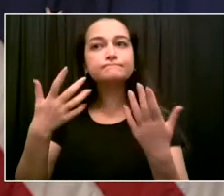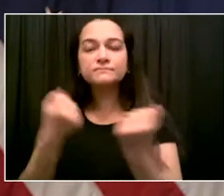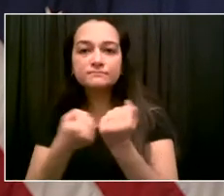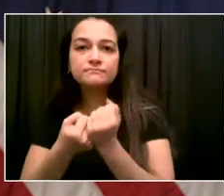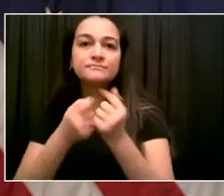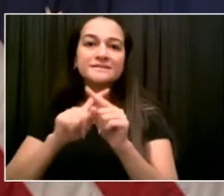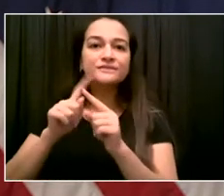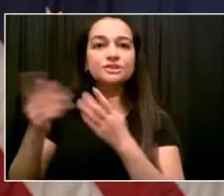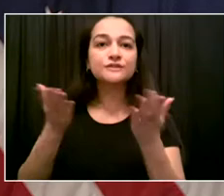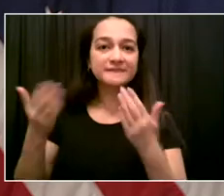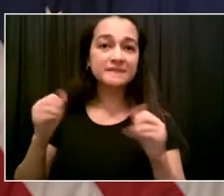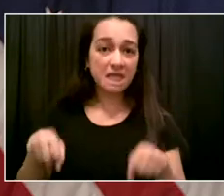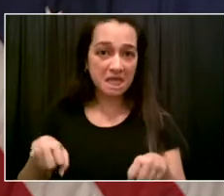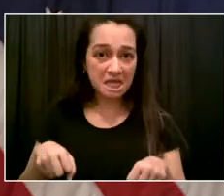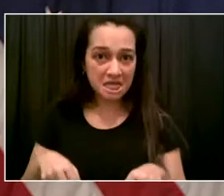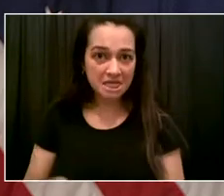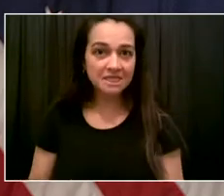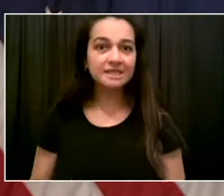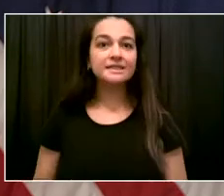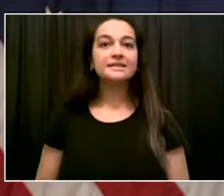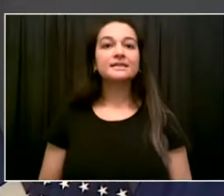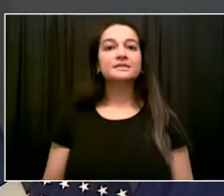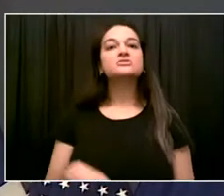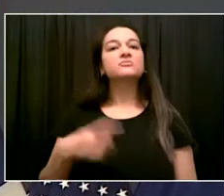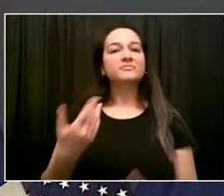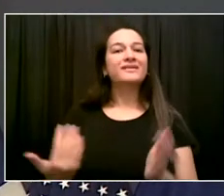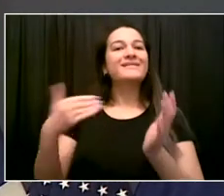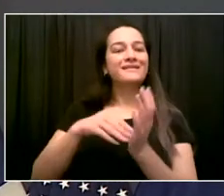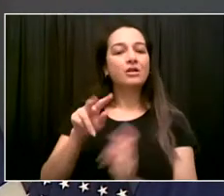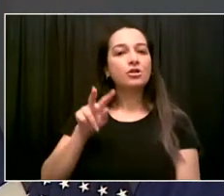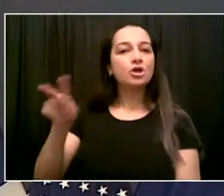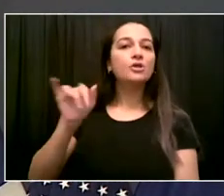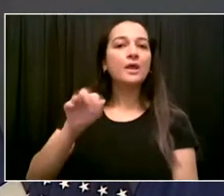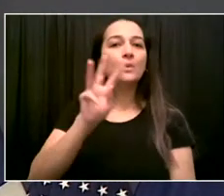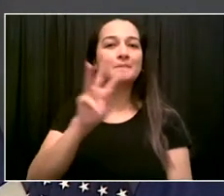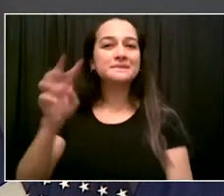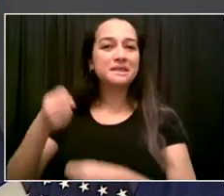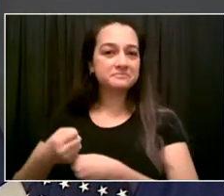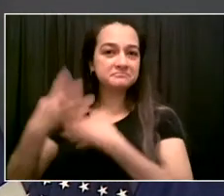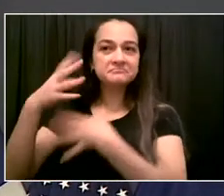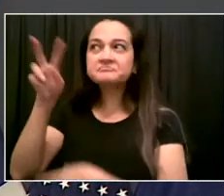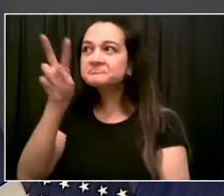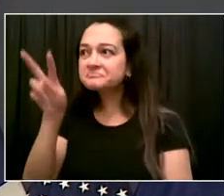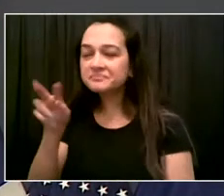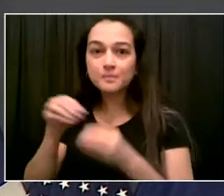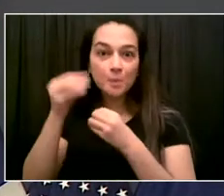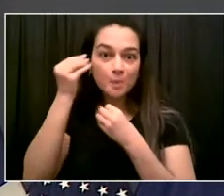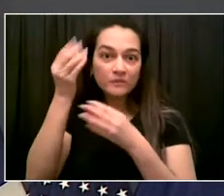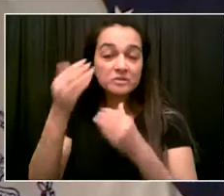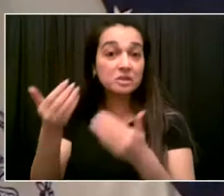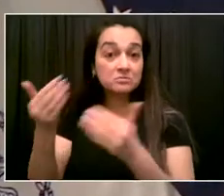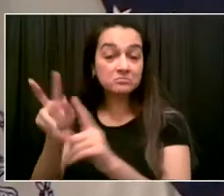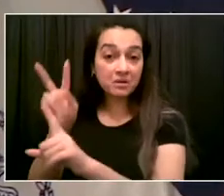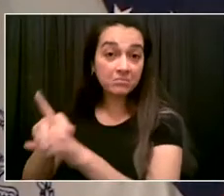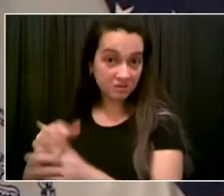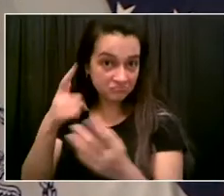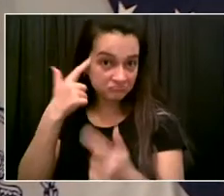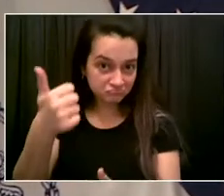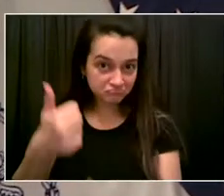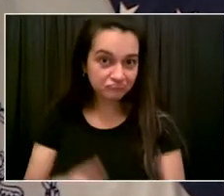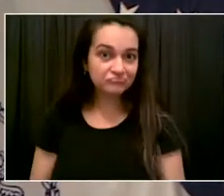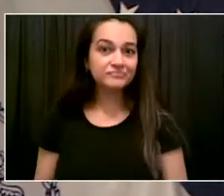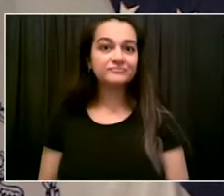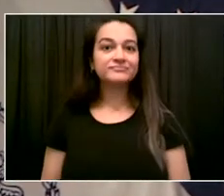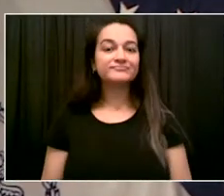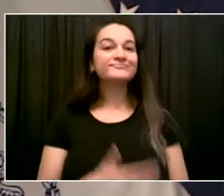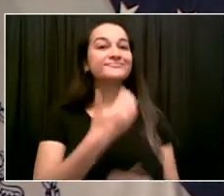backslash IDNYC. Thank you so much, Raquel. Thank you for all you are doing and for spreading the word about IDNYC. I want you